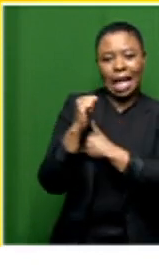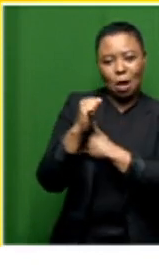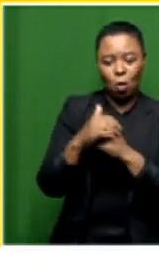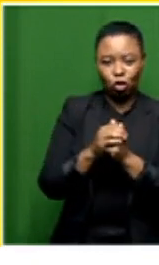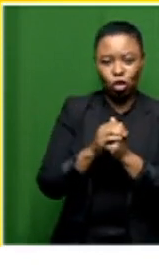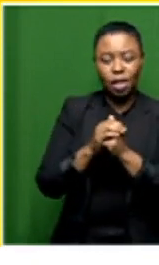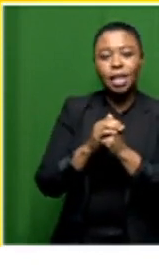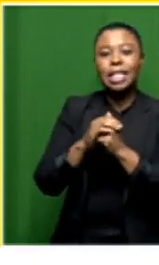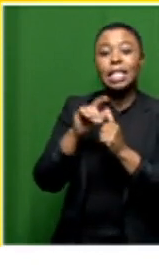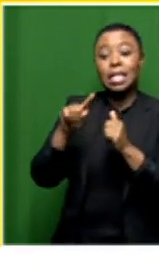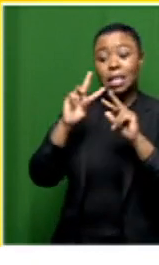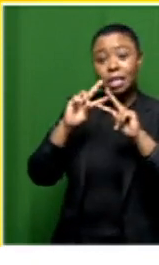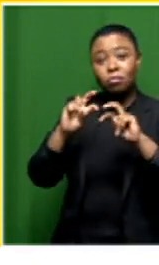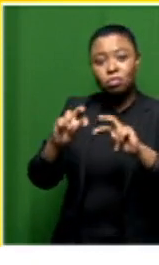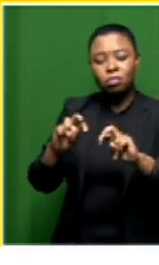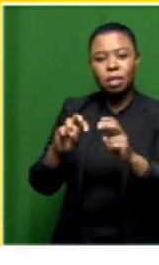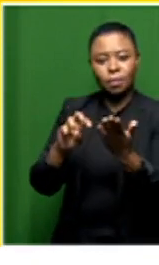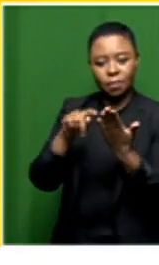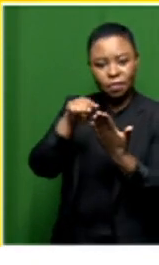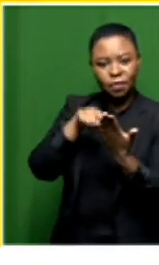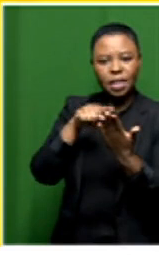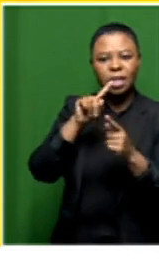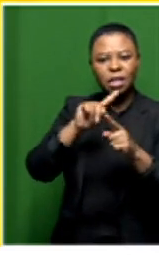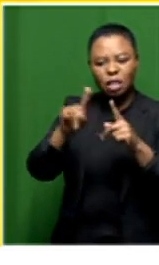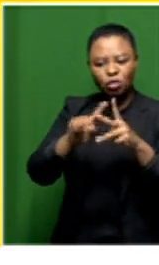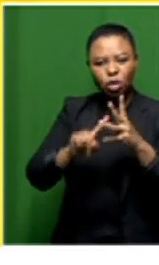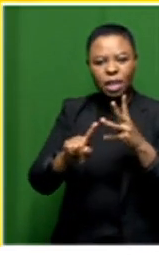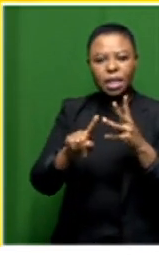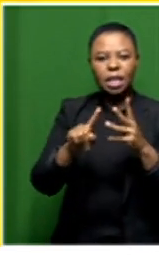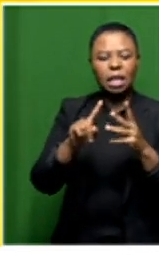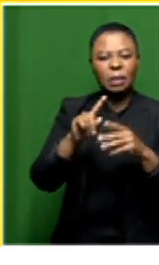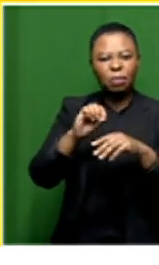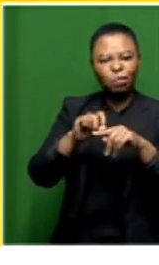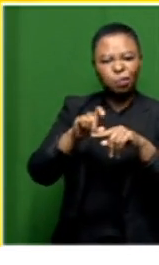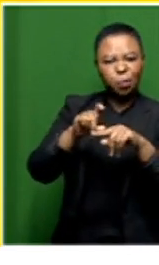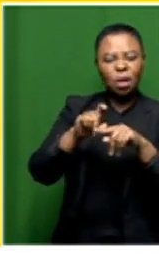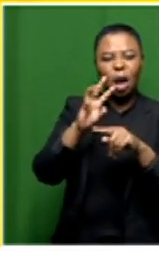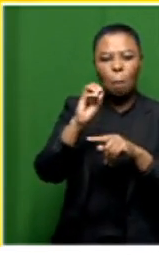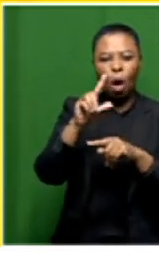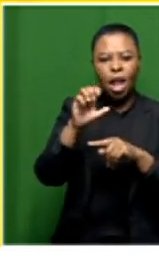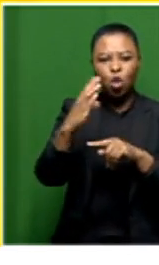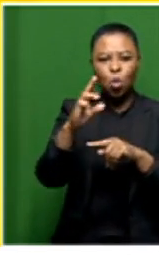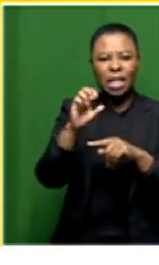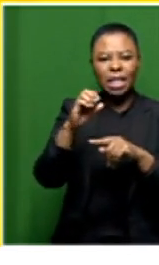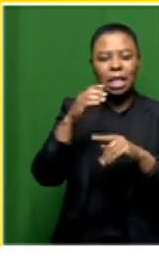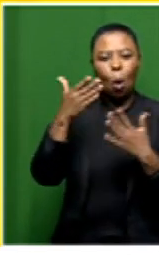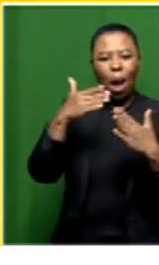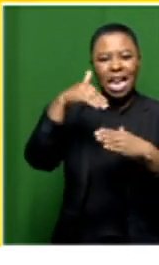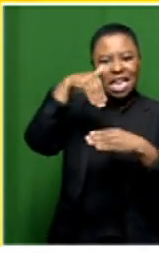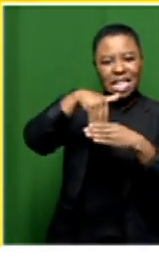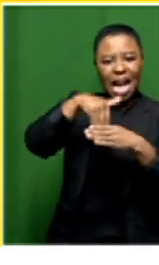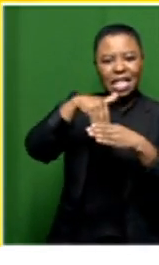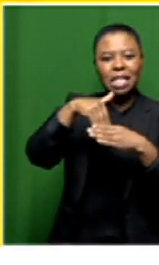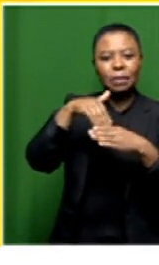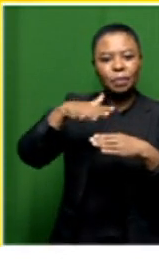published study found that an overload of various inflammatory molecules literally trapped inside insoluble